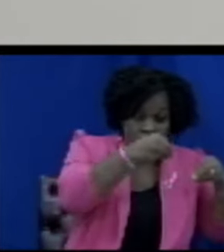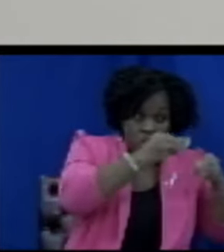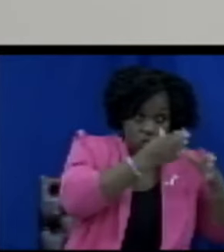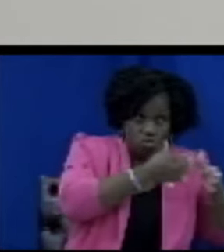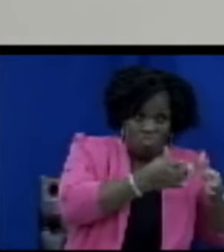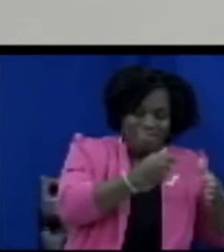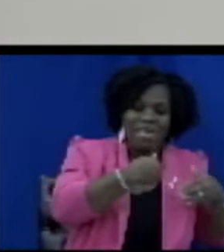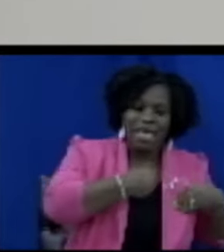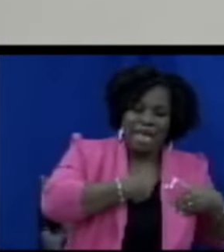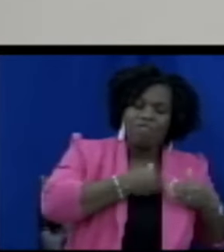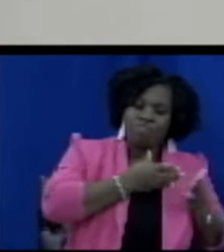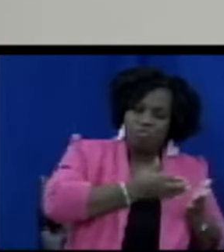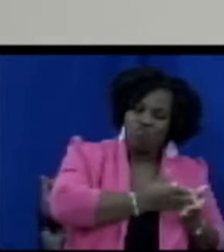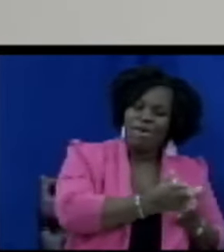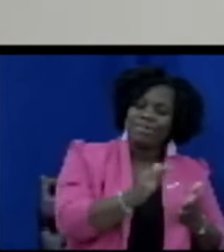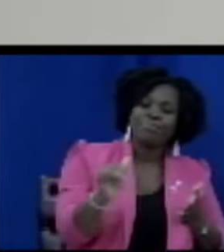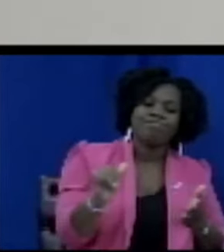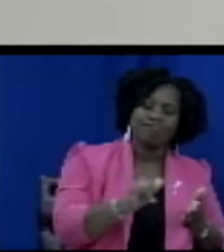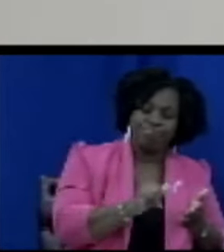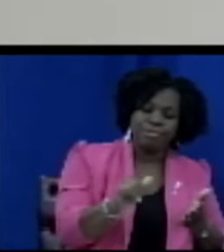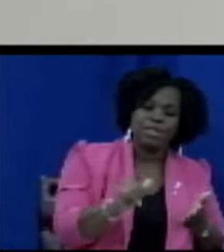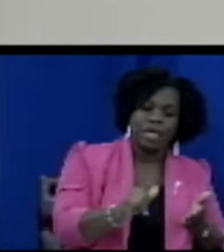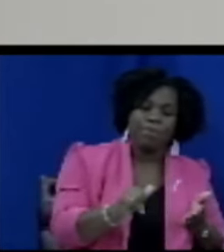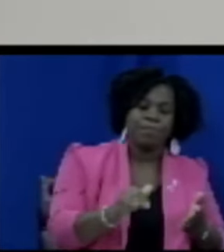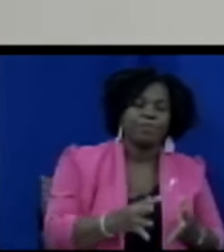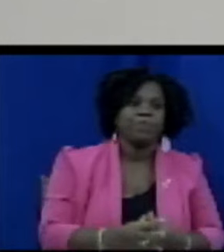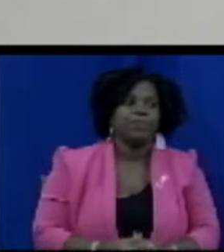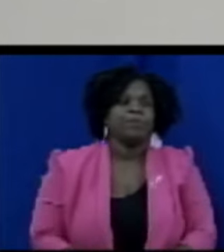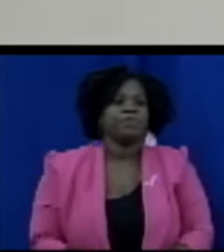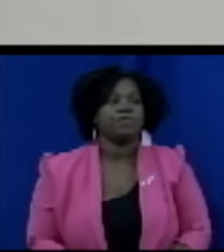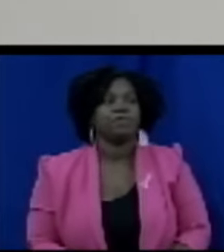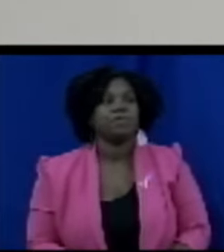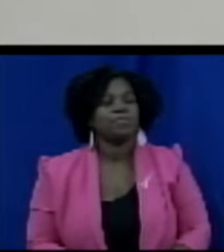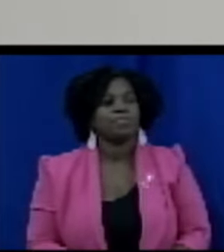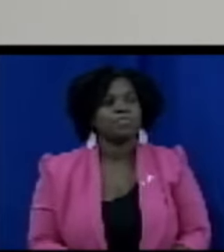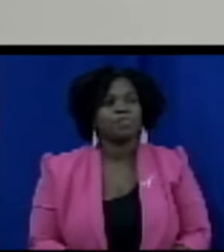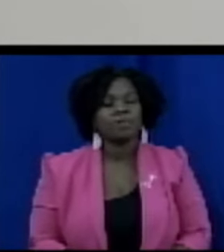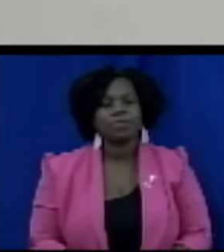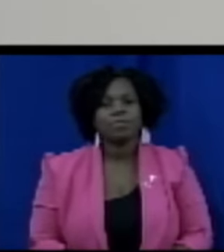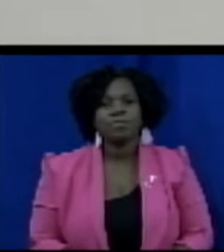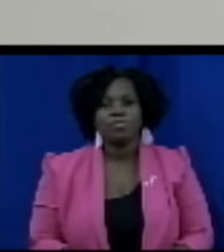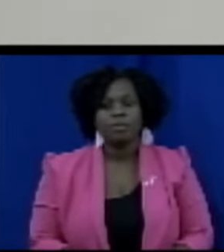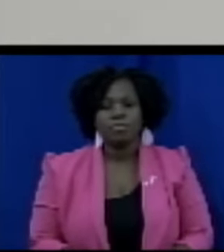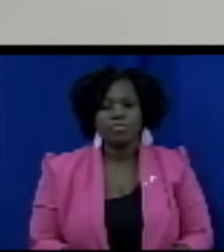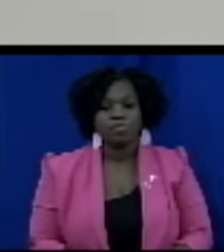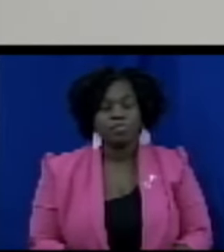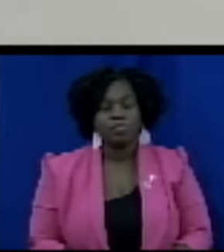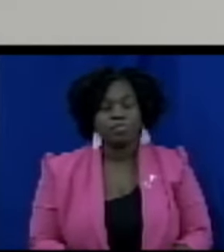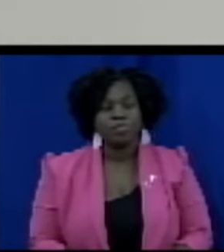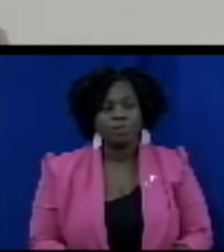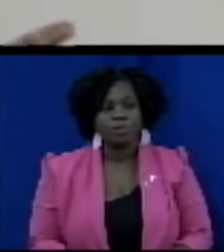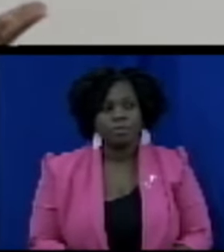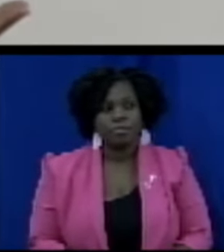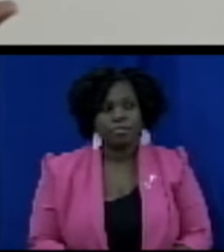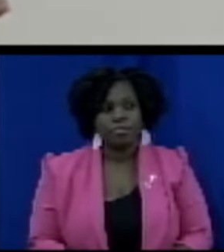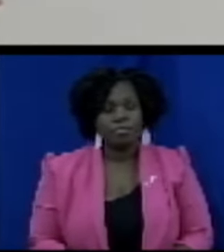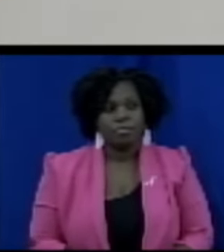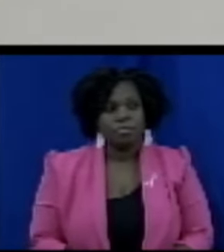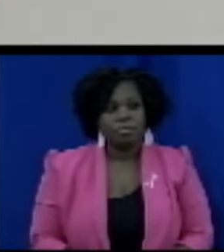that we bought that would have created a sickness there might be a case and